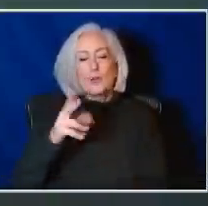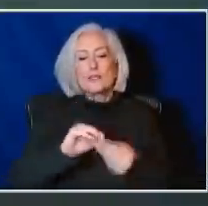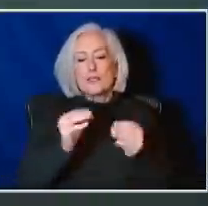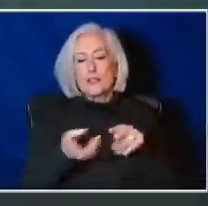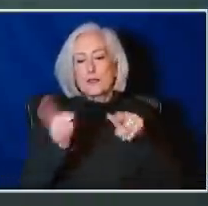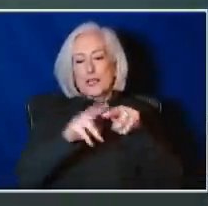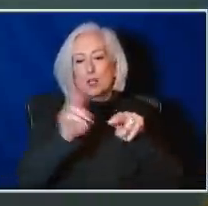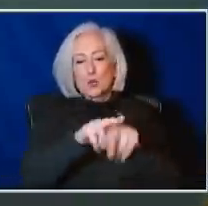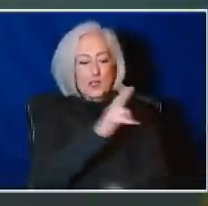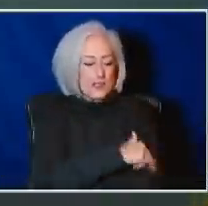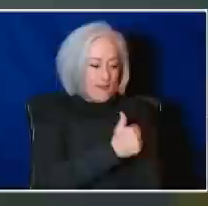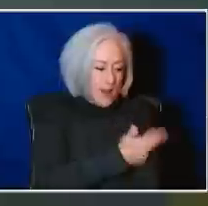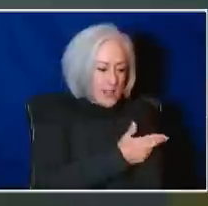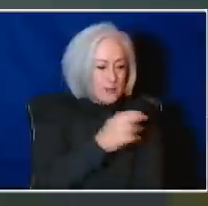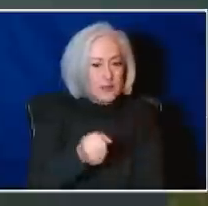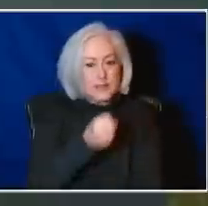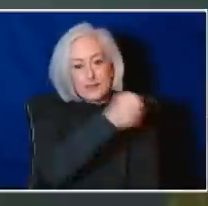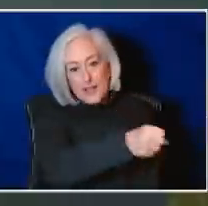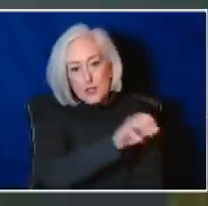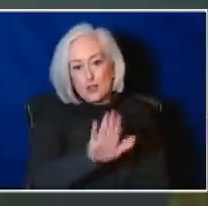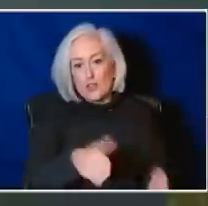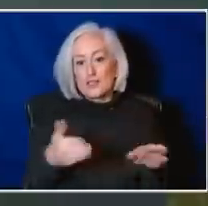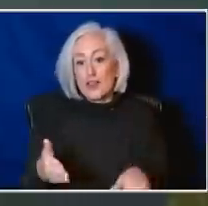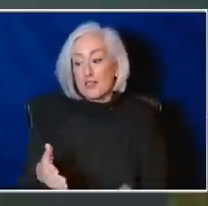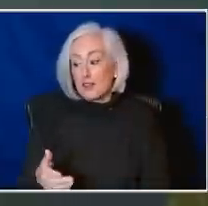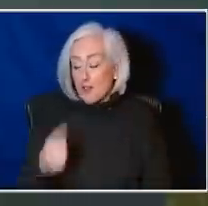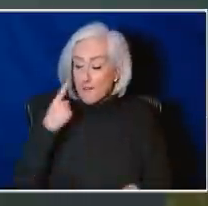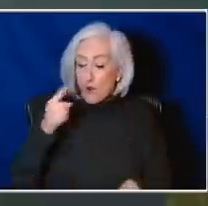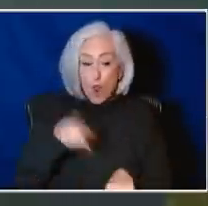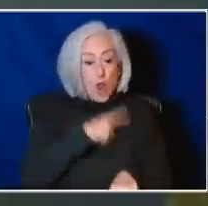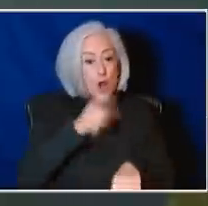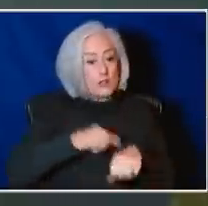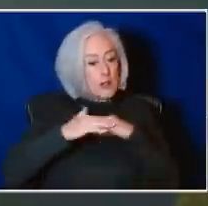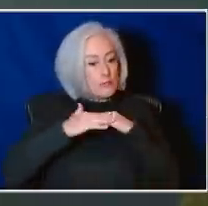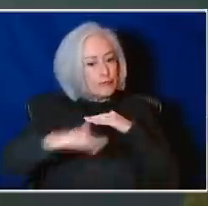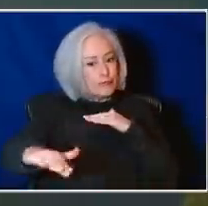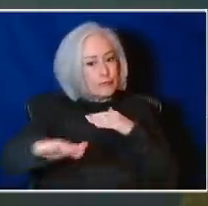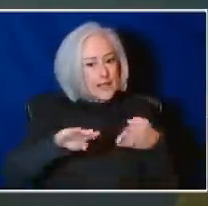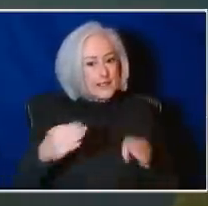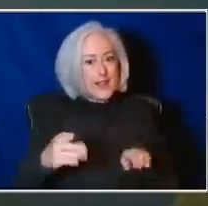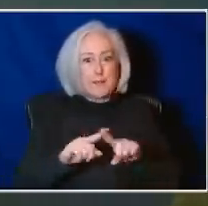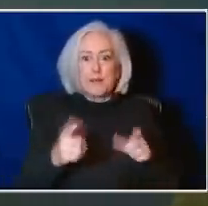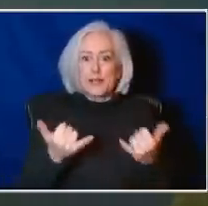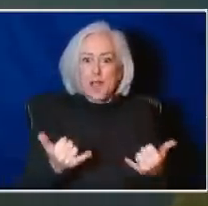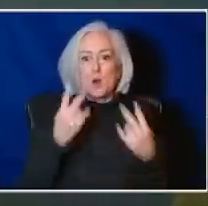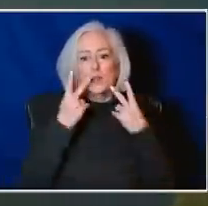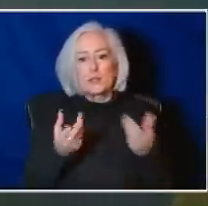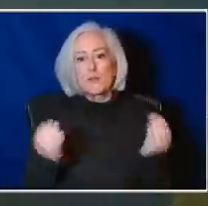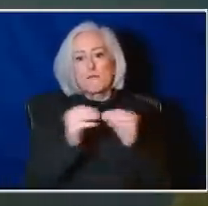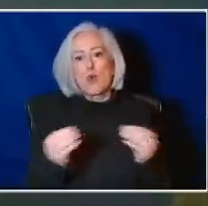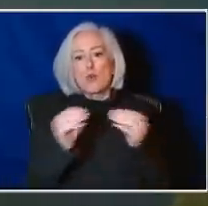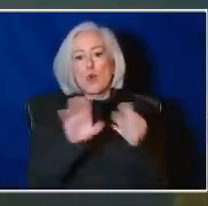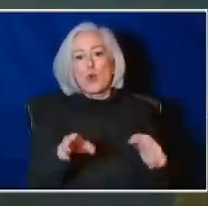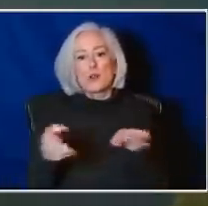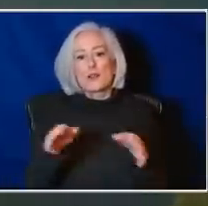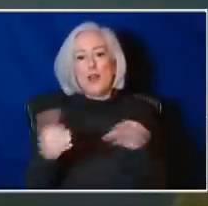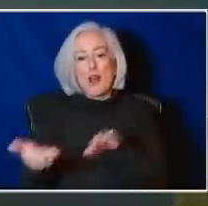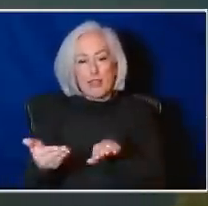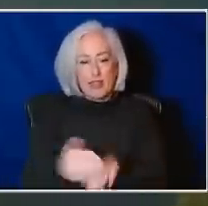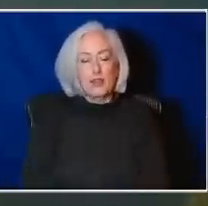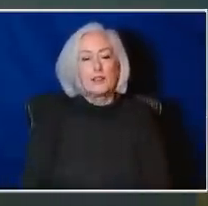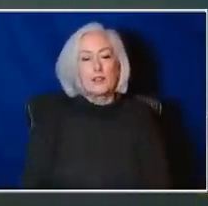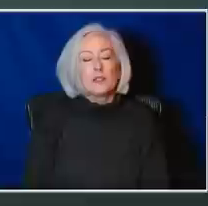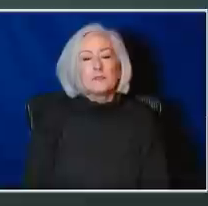rise in deaths because, you know, for a while, deaths didn't rise, but they're starting to now. And so, which is typically what we've seen.